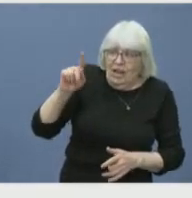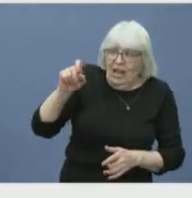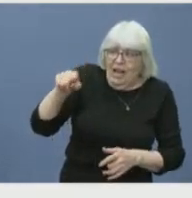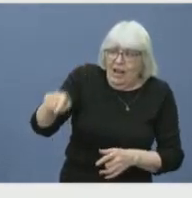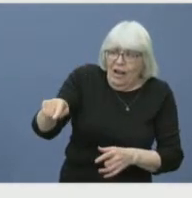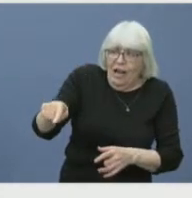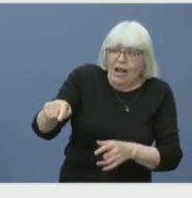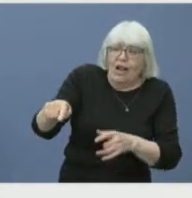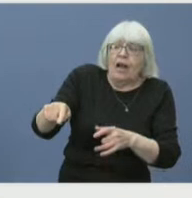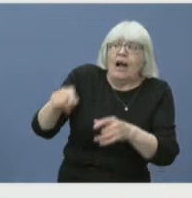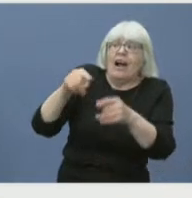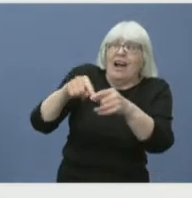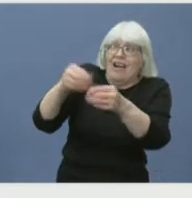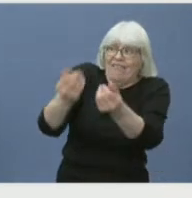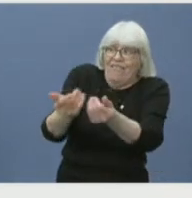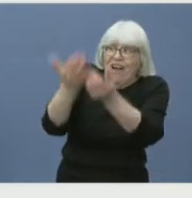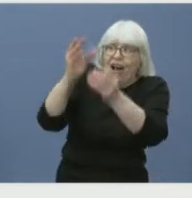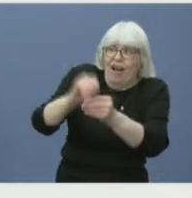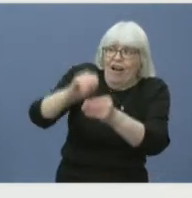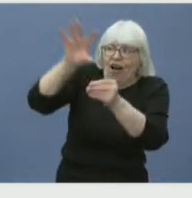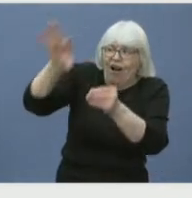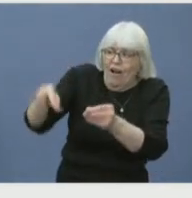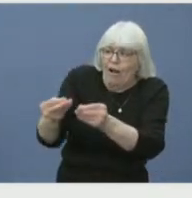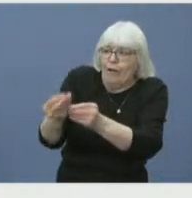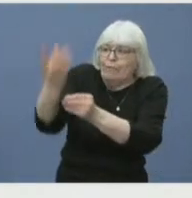on the landfill.